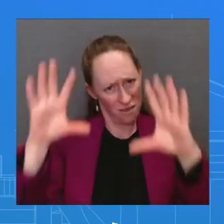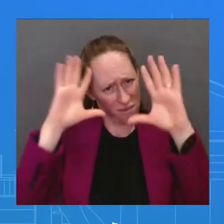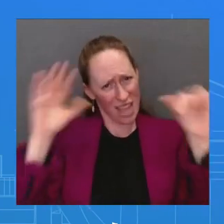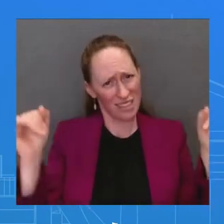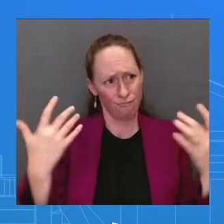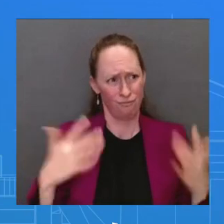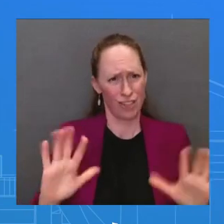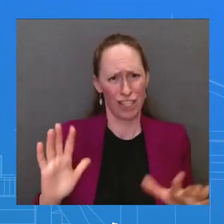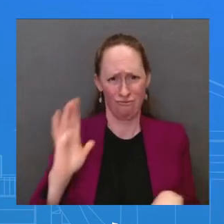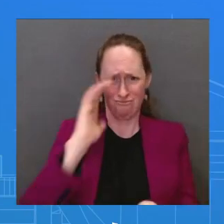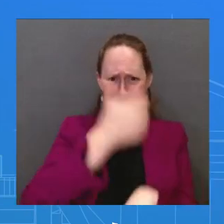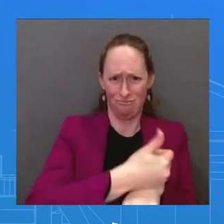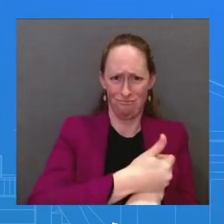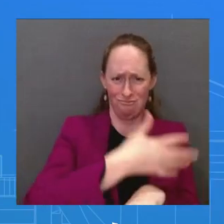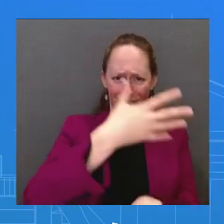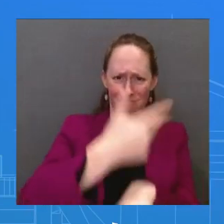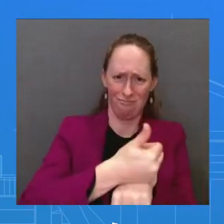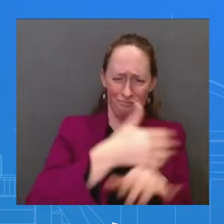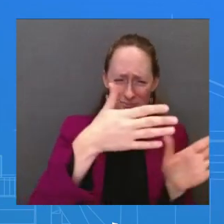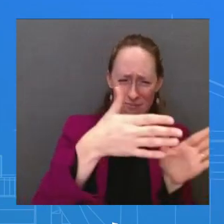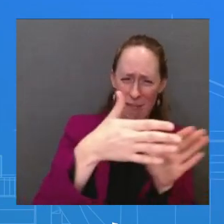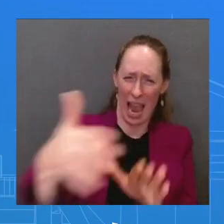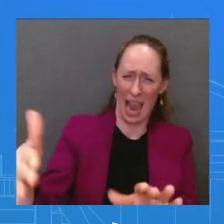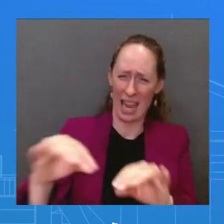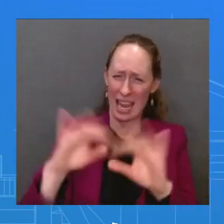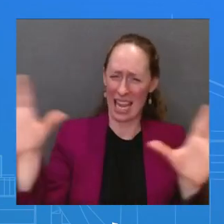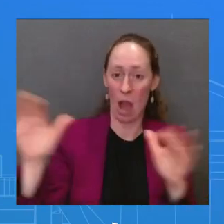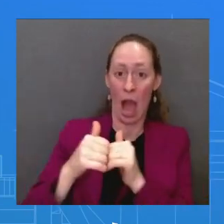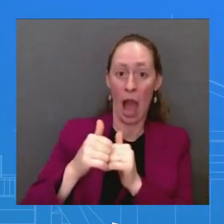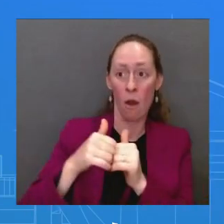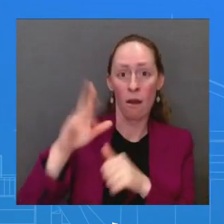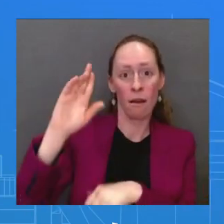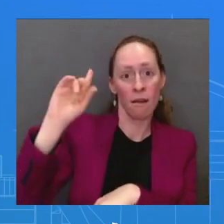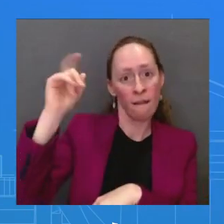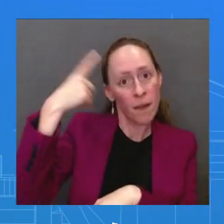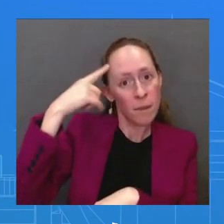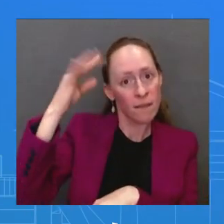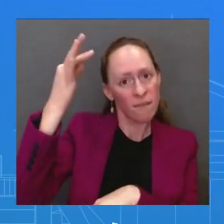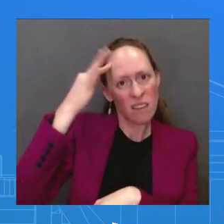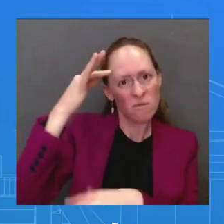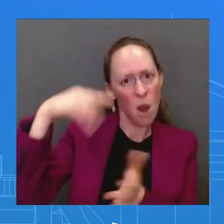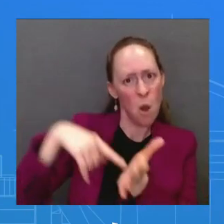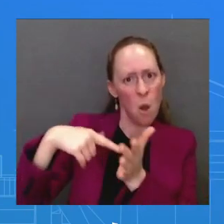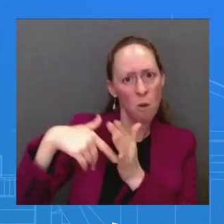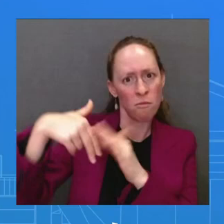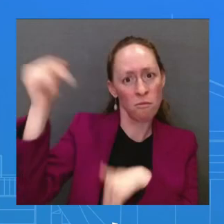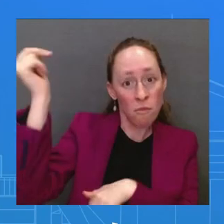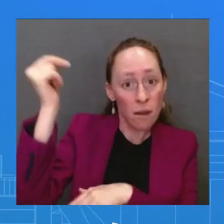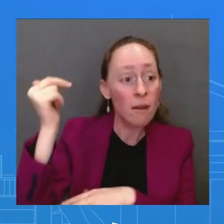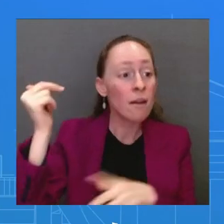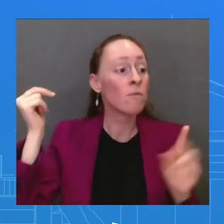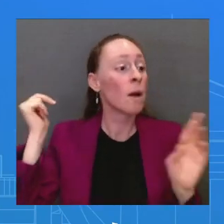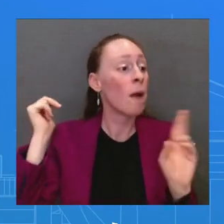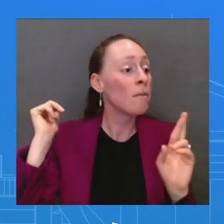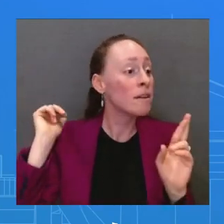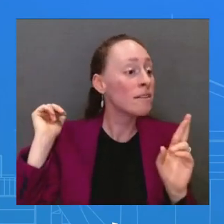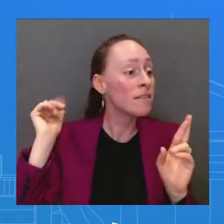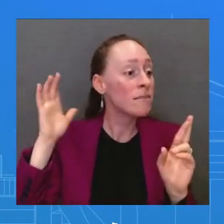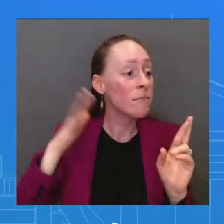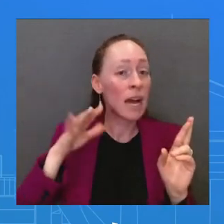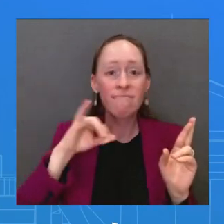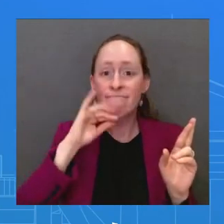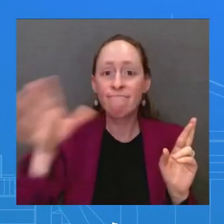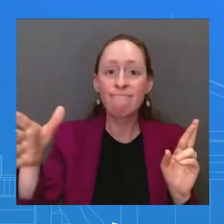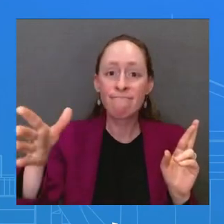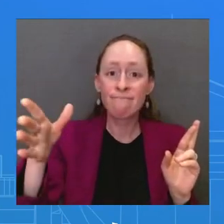we don't see Republicans having a real plan. And so the deficit has fallen by more than $1 trillion under the President – this President,